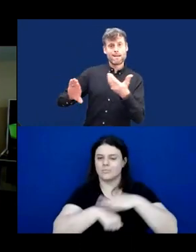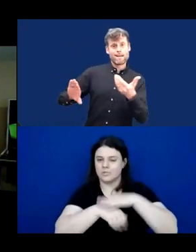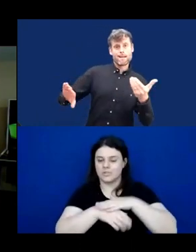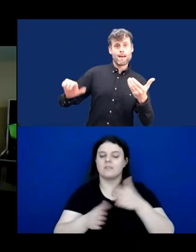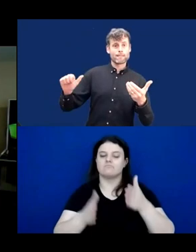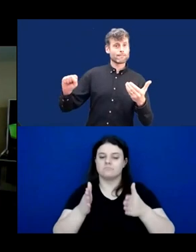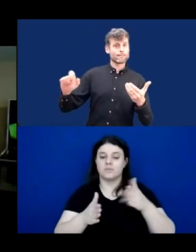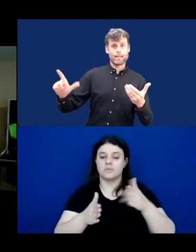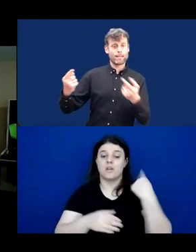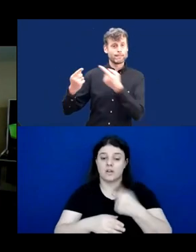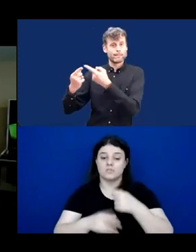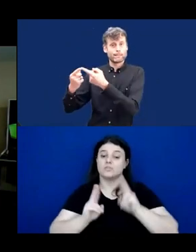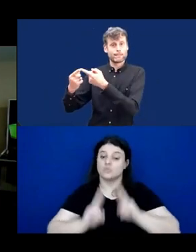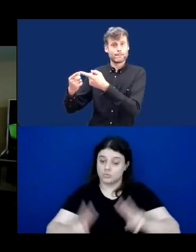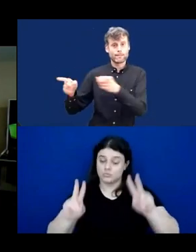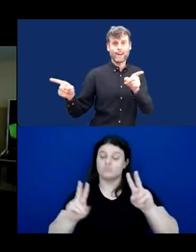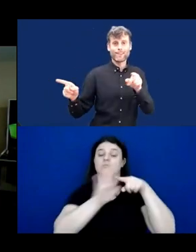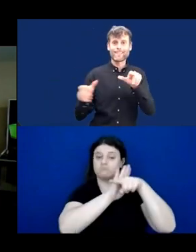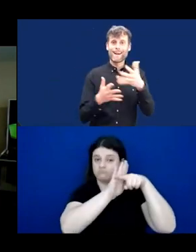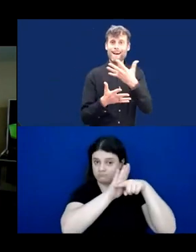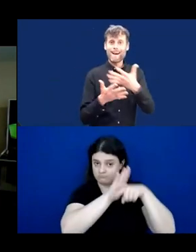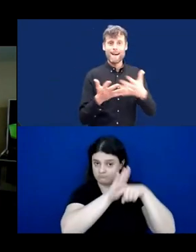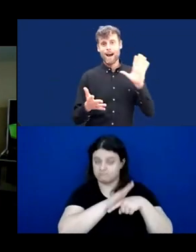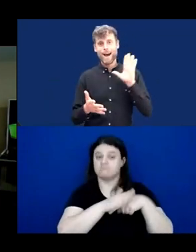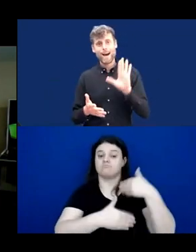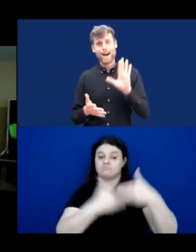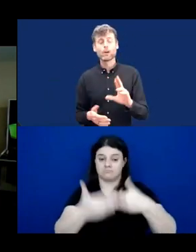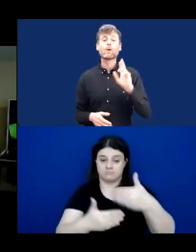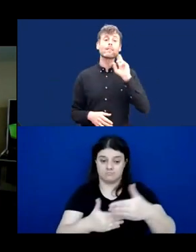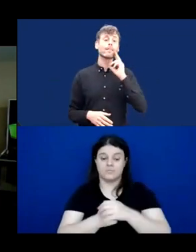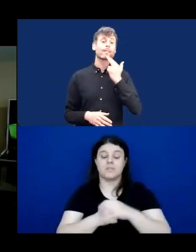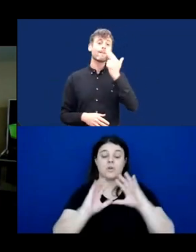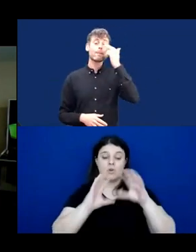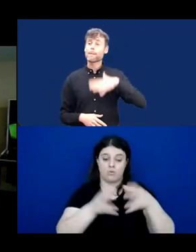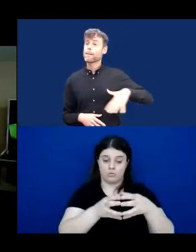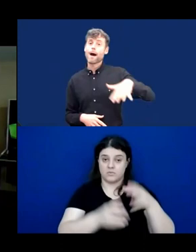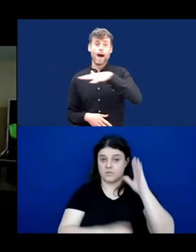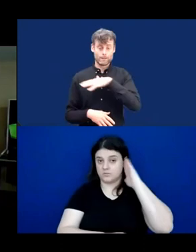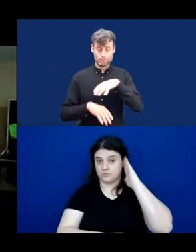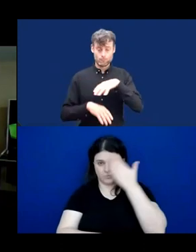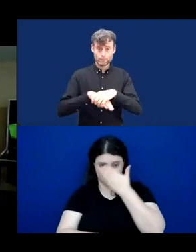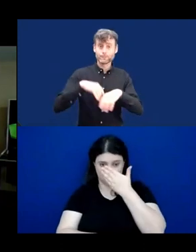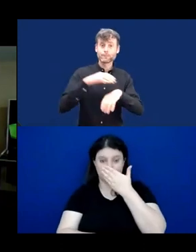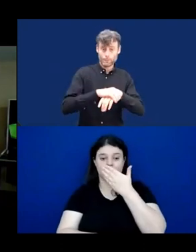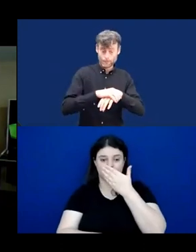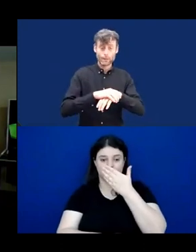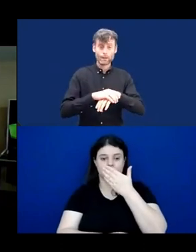research. And so as a deaf-blind community, as a pro-tactile community,